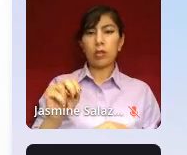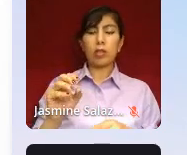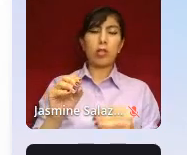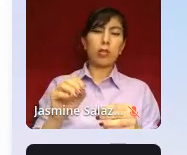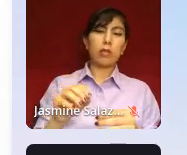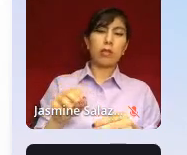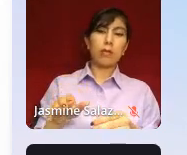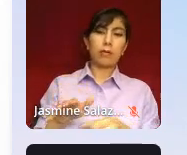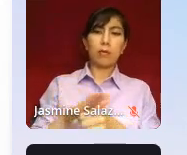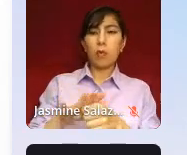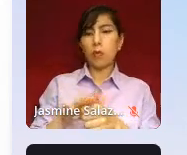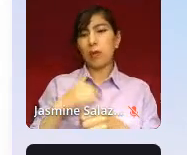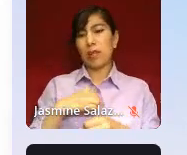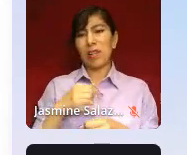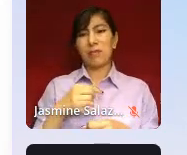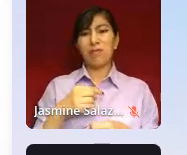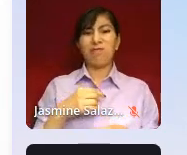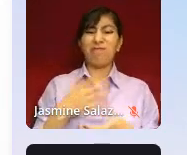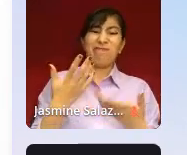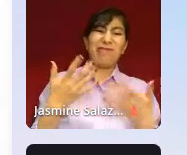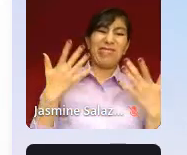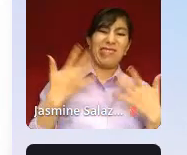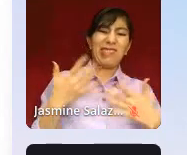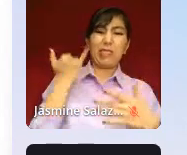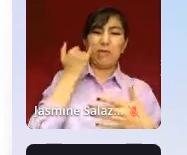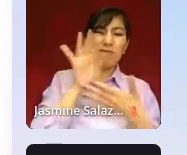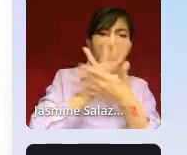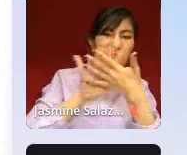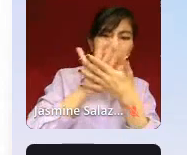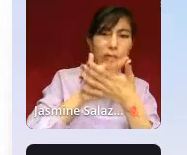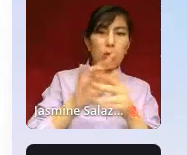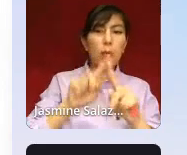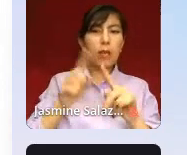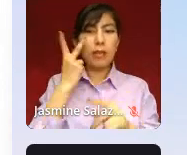So let's see what happens.